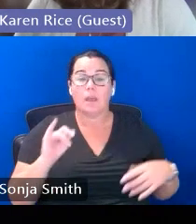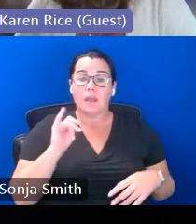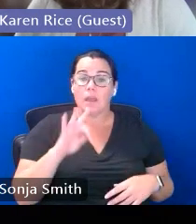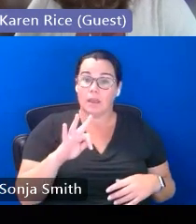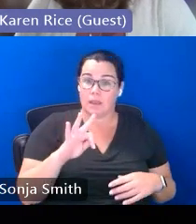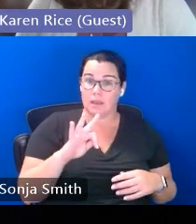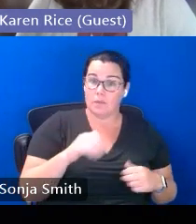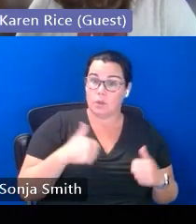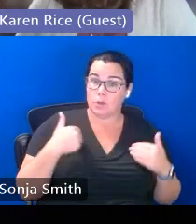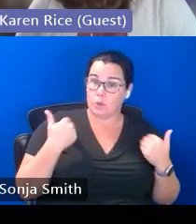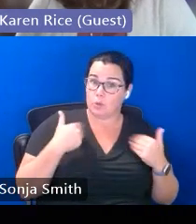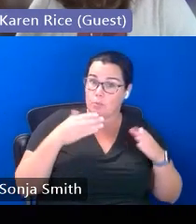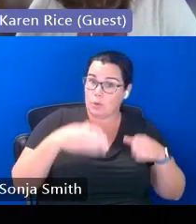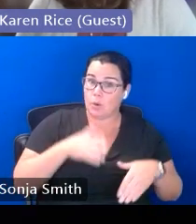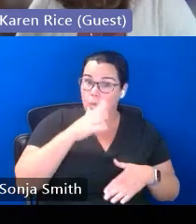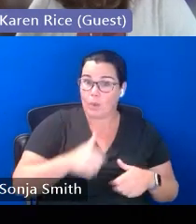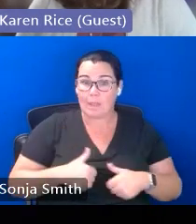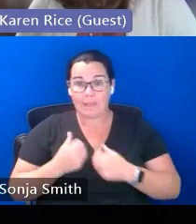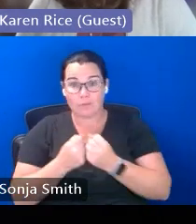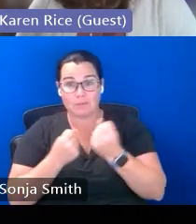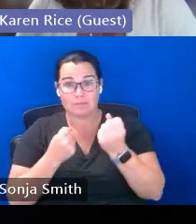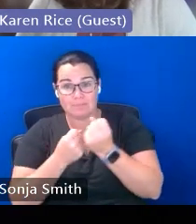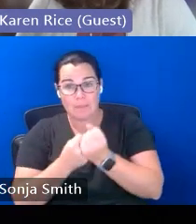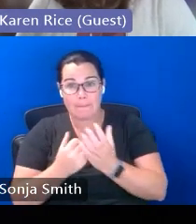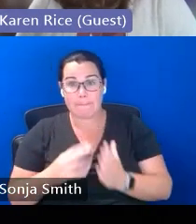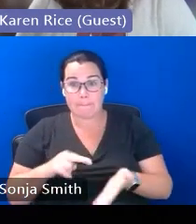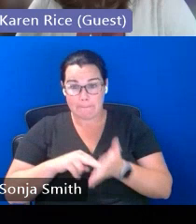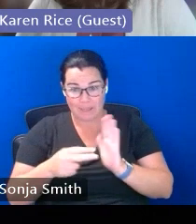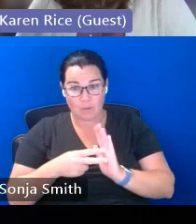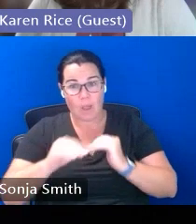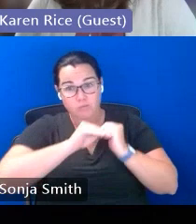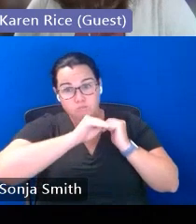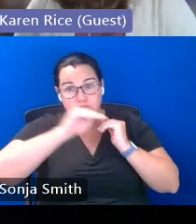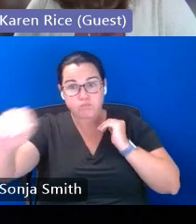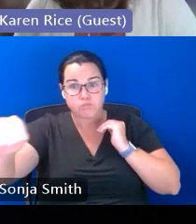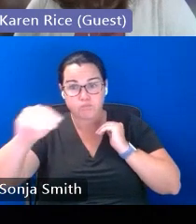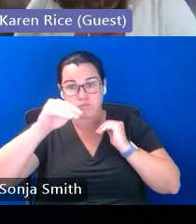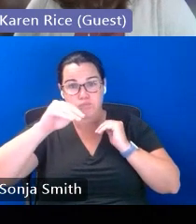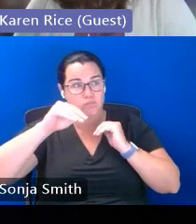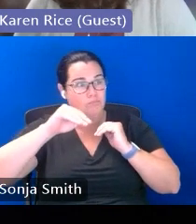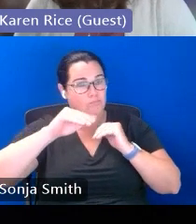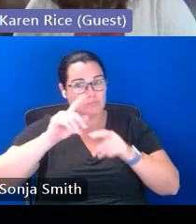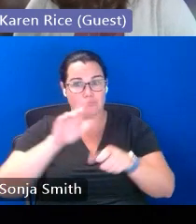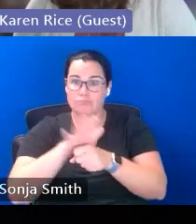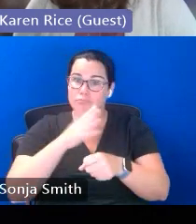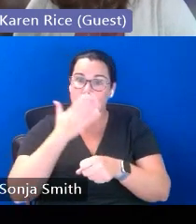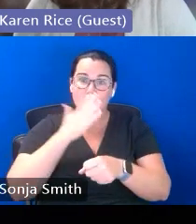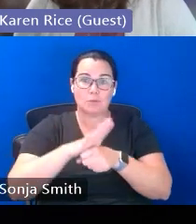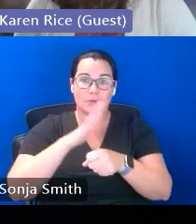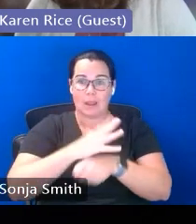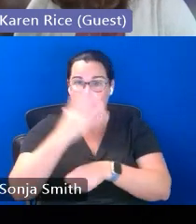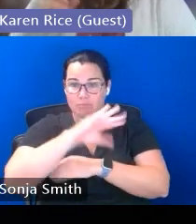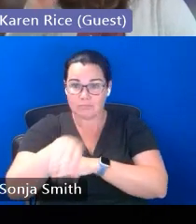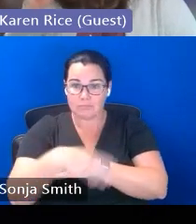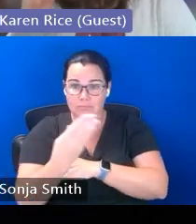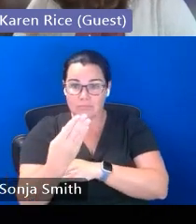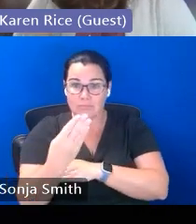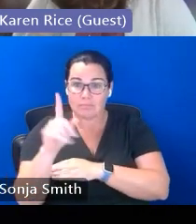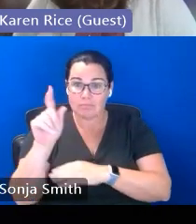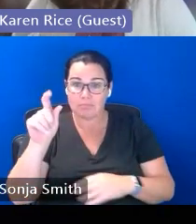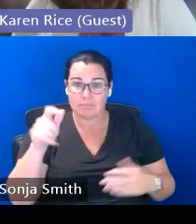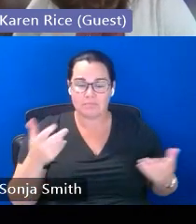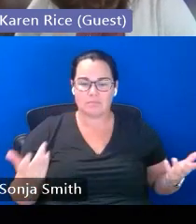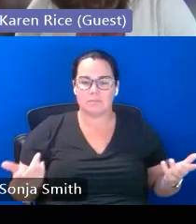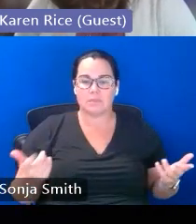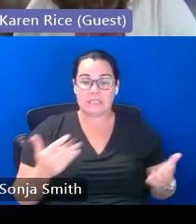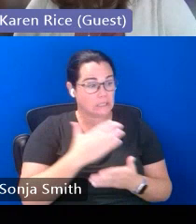live with a sponsor that they automatically have fixed regular and adequate nighttime residence there are sometimes sponsors that say great